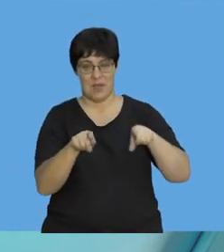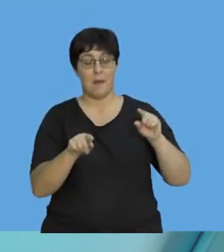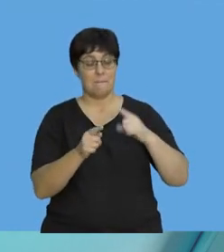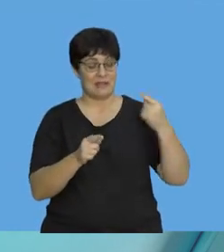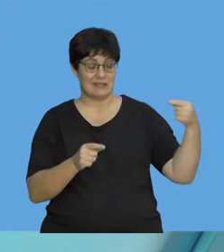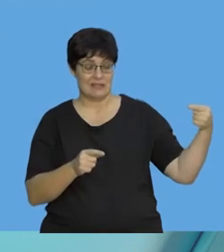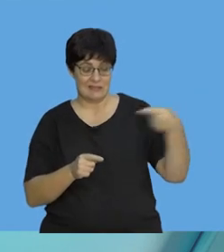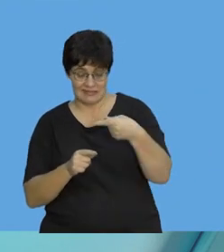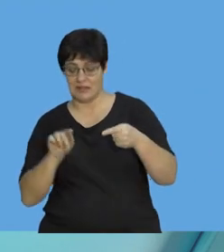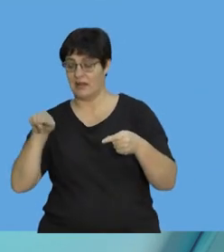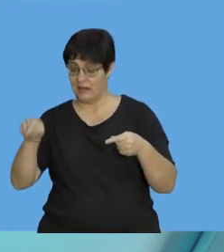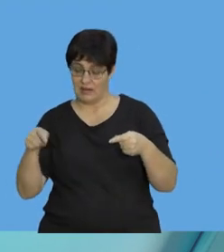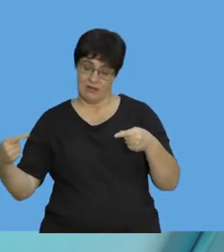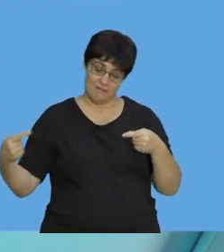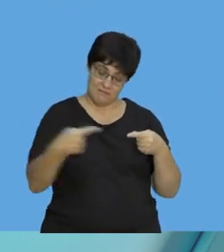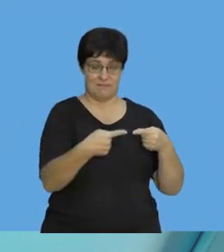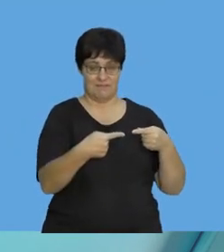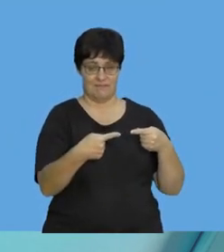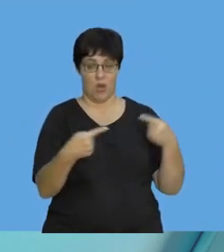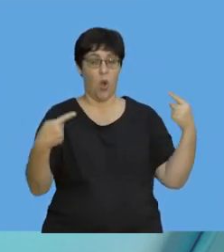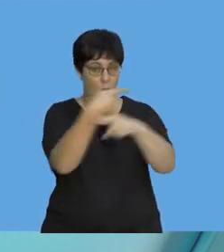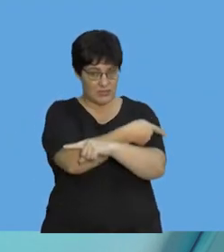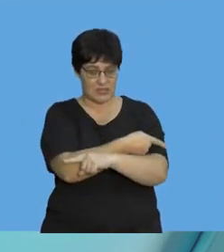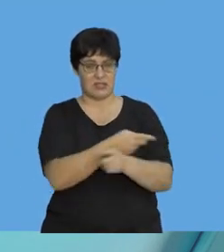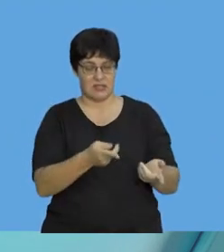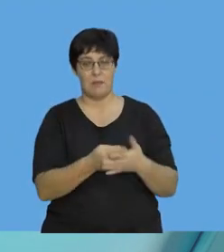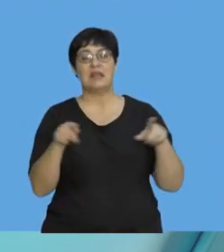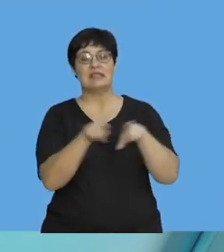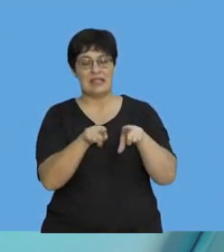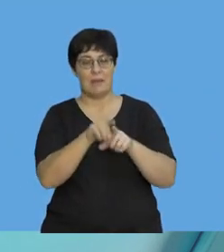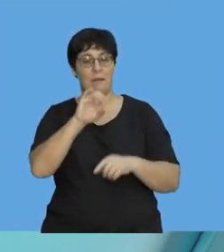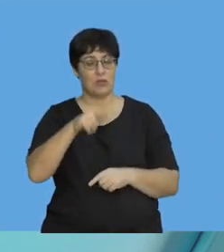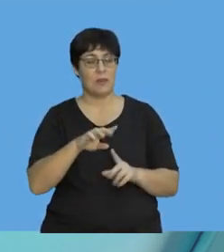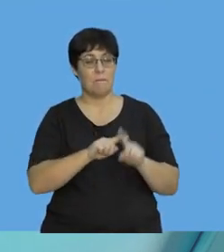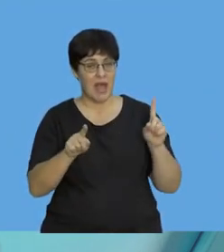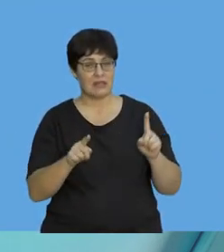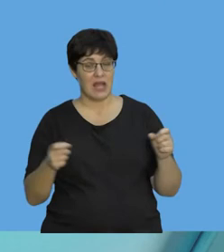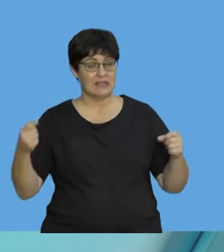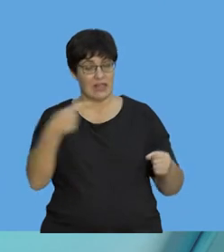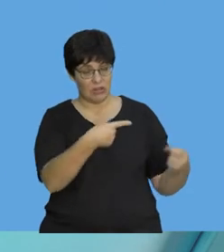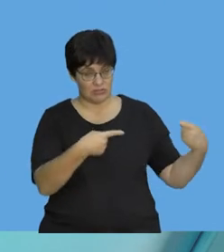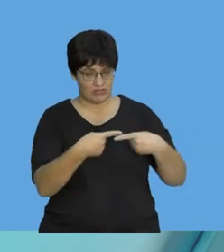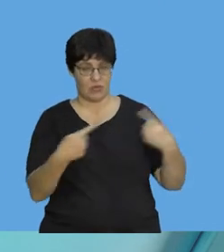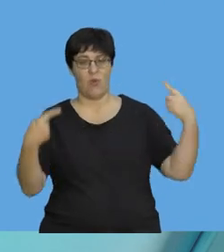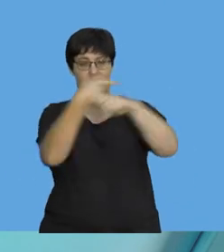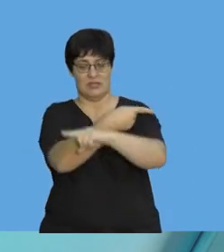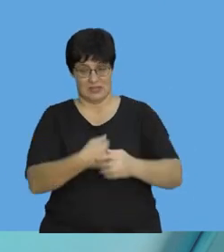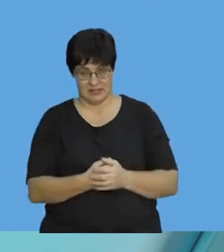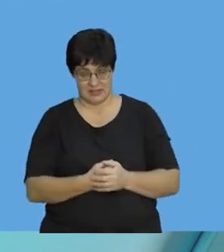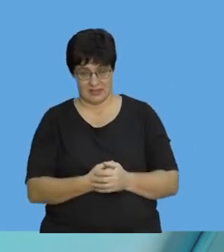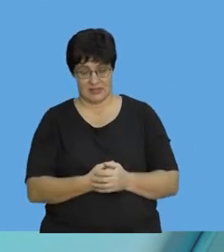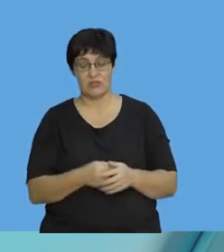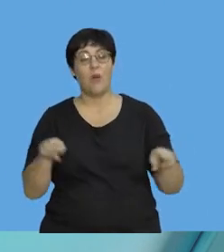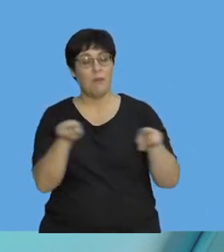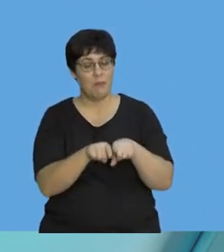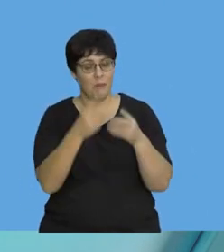in opposite directions. So, they have the same impulse, just in opposite directions, which